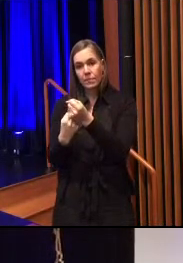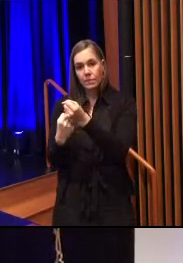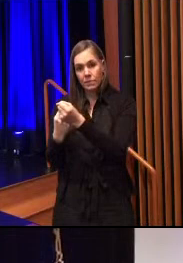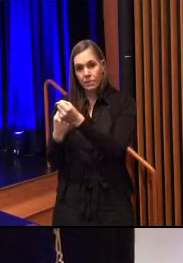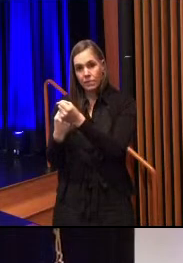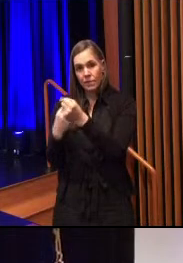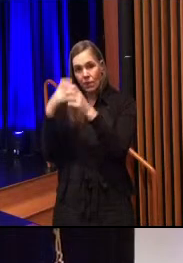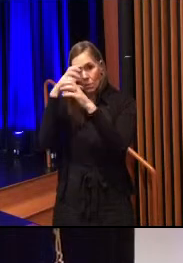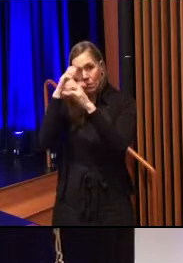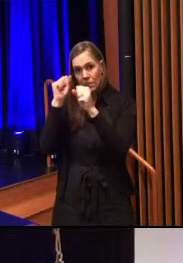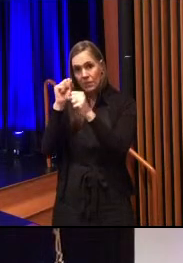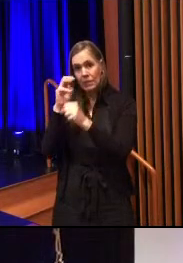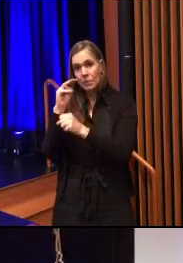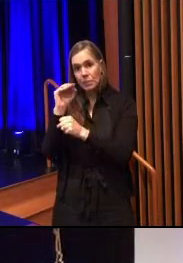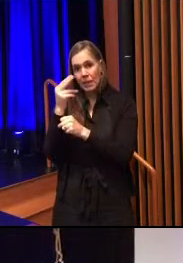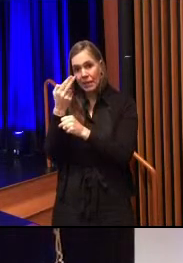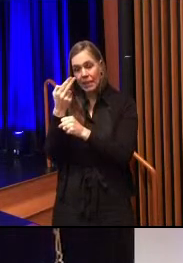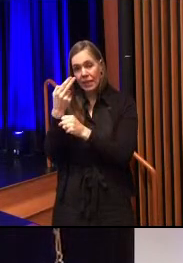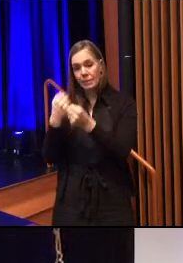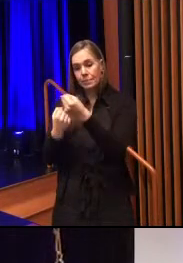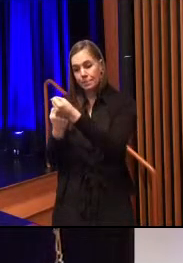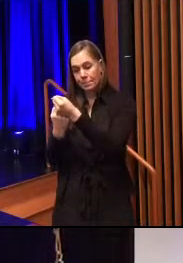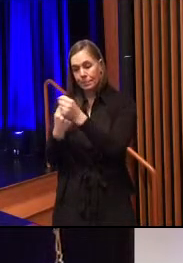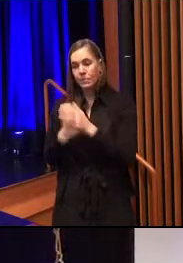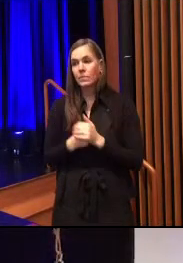Aye. And President Smith-Wadell. Aye.